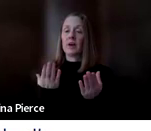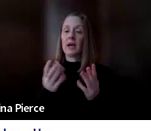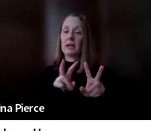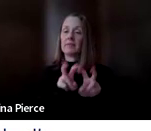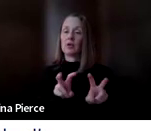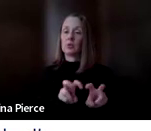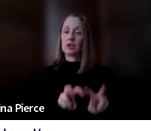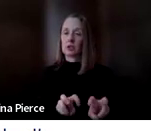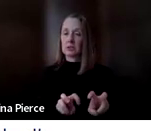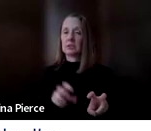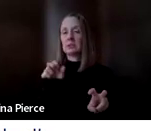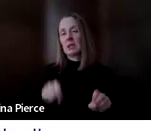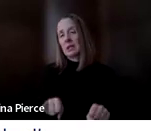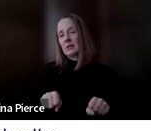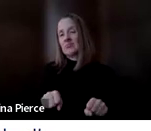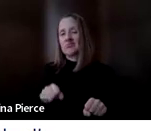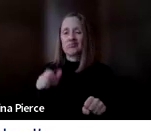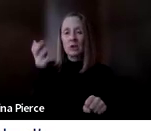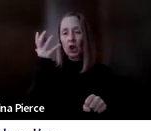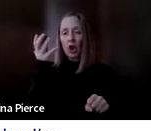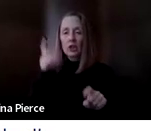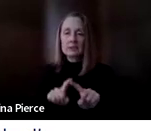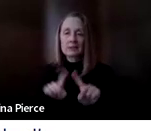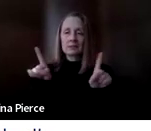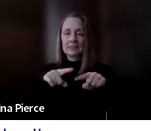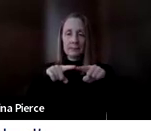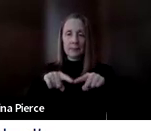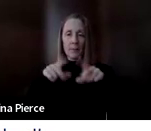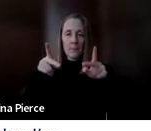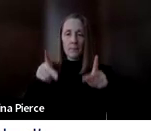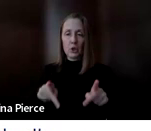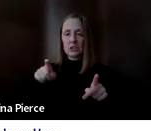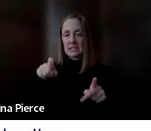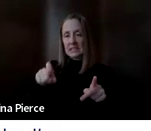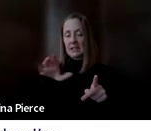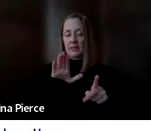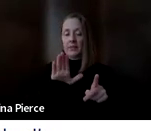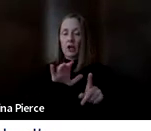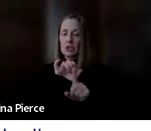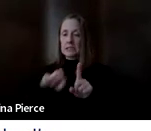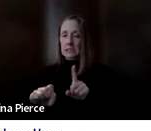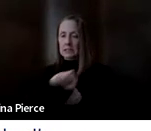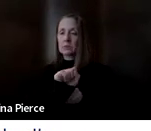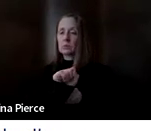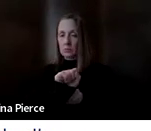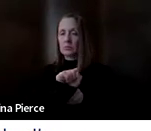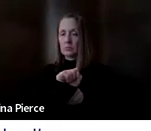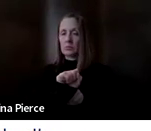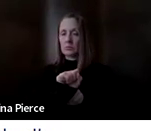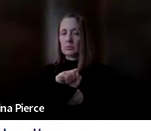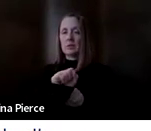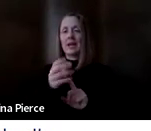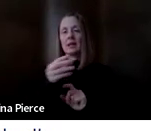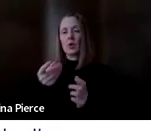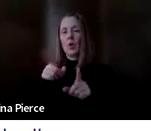Evaluations can look a little bit different depending on the individual's needs and the setting that they're in that they're in and sometimes what the funding